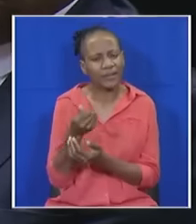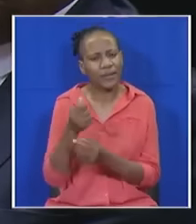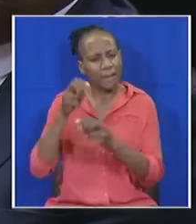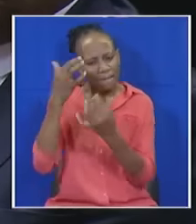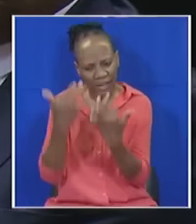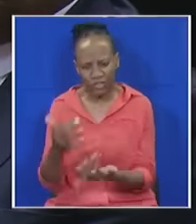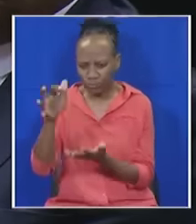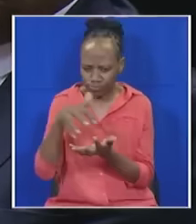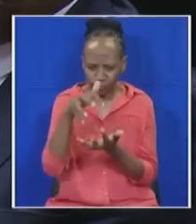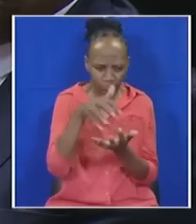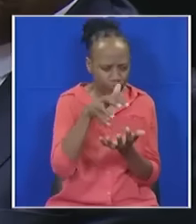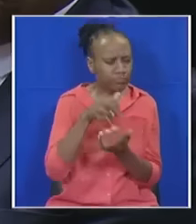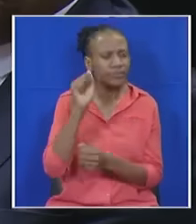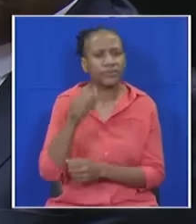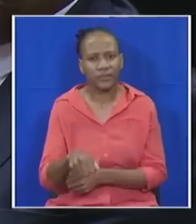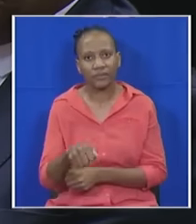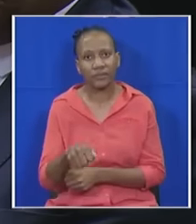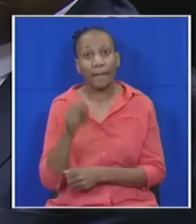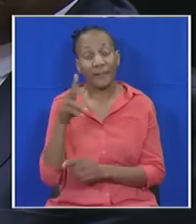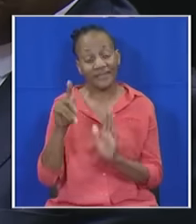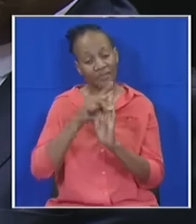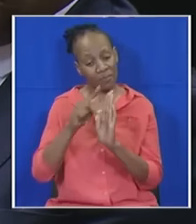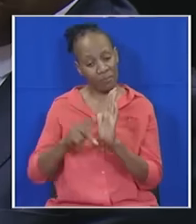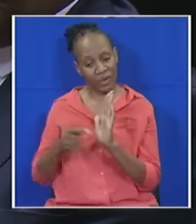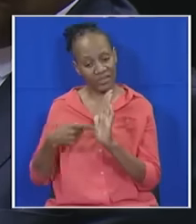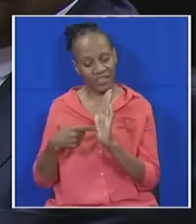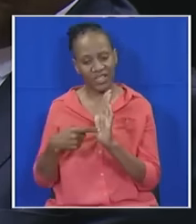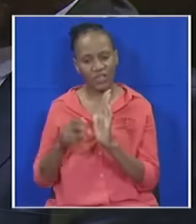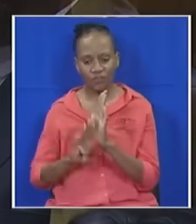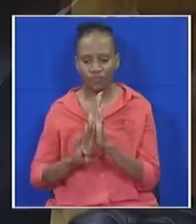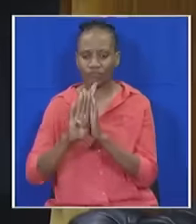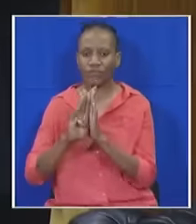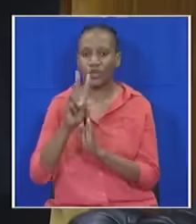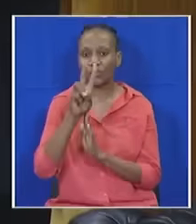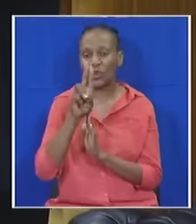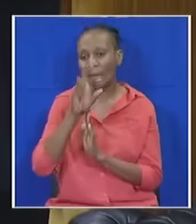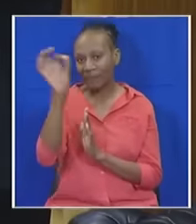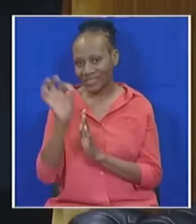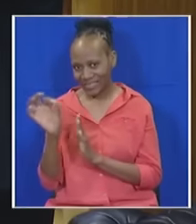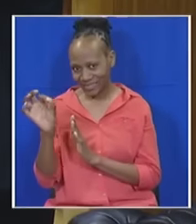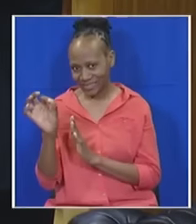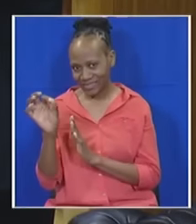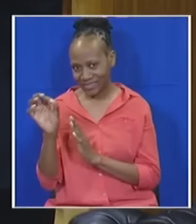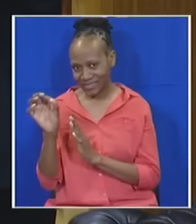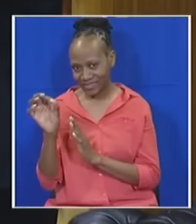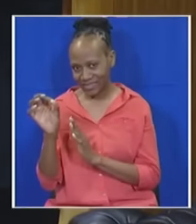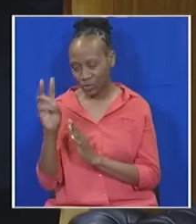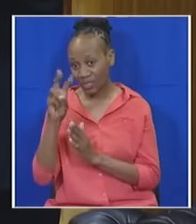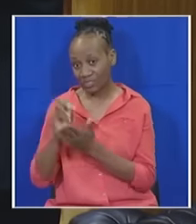across all sectors. Though the policy interest rate has increased by two percentage points since 2014,